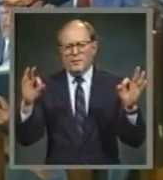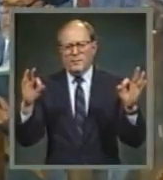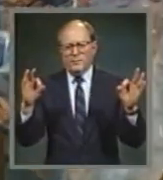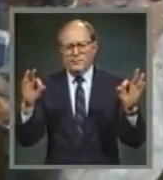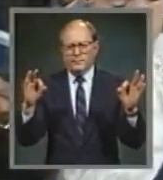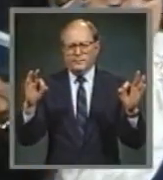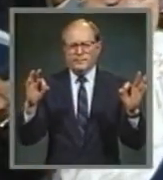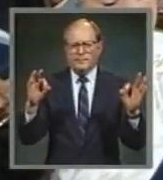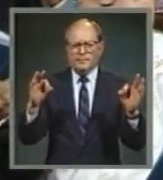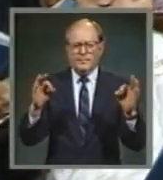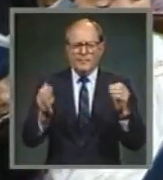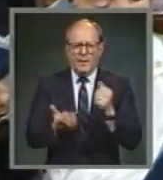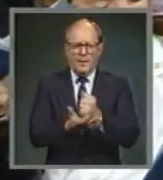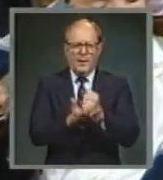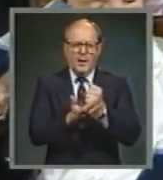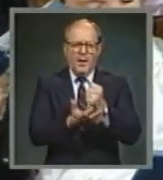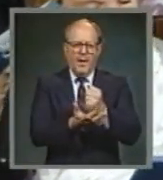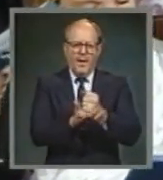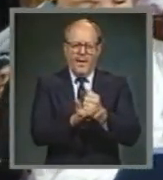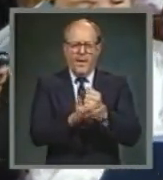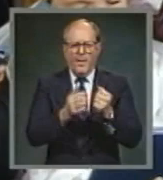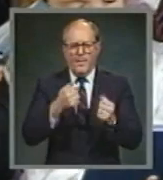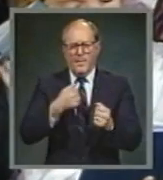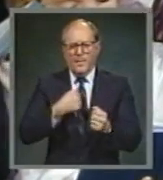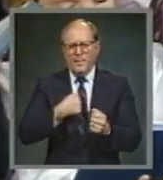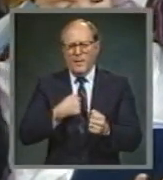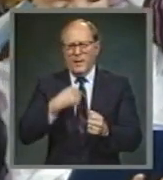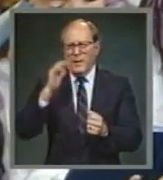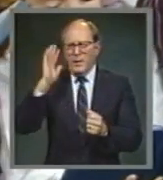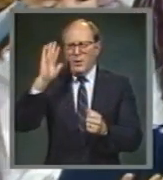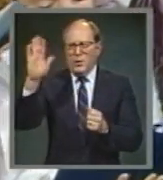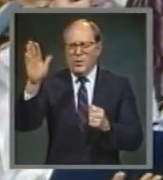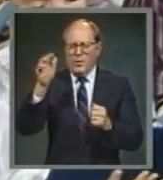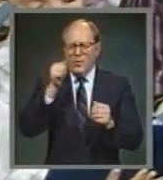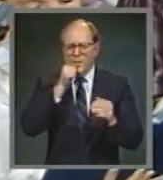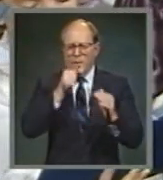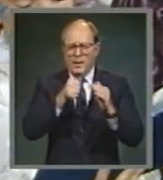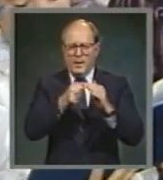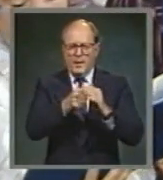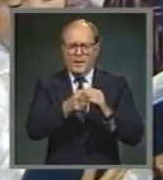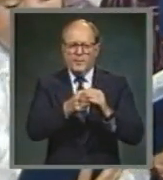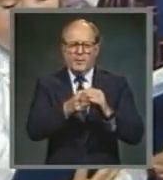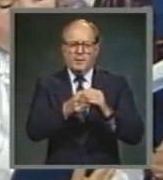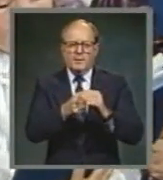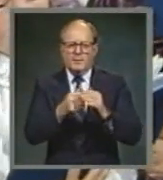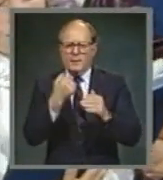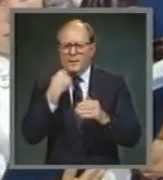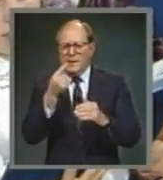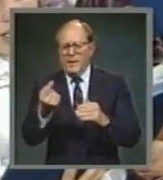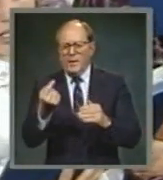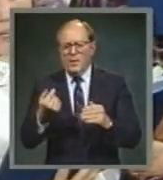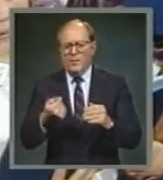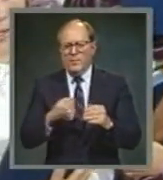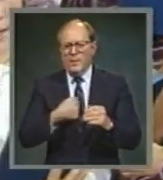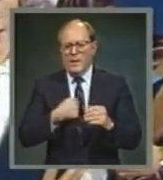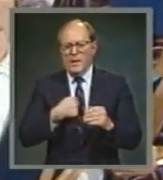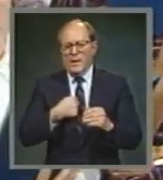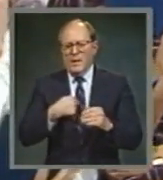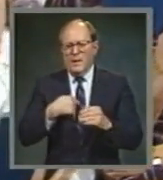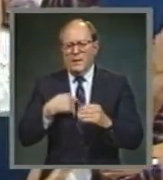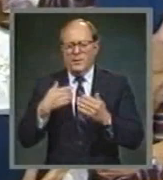Tell me thy secret Help me